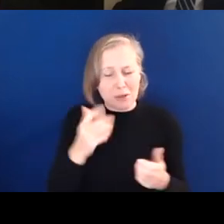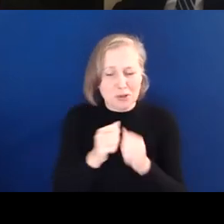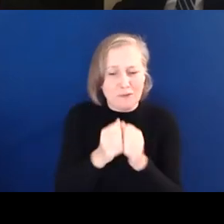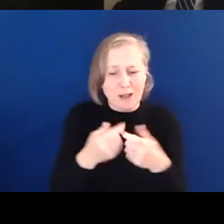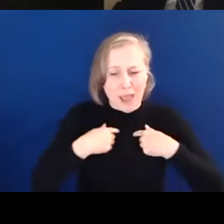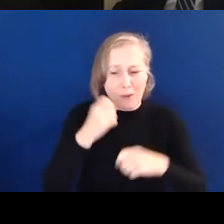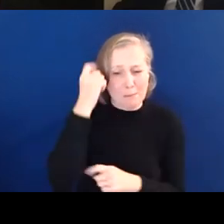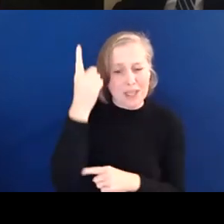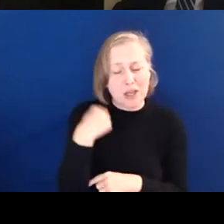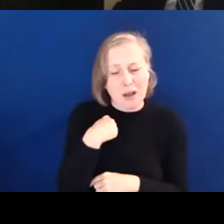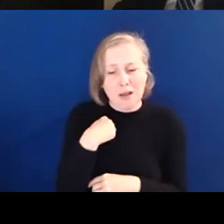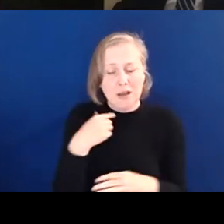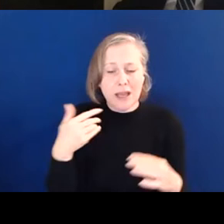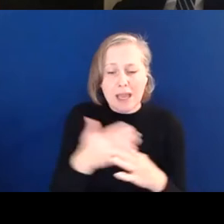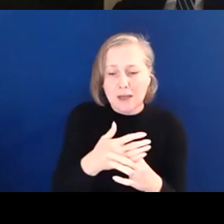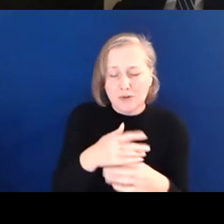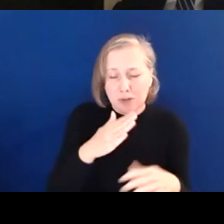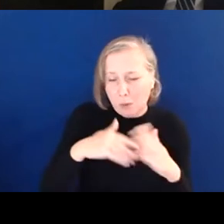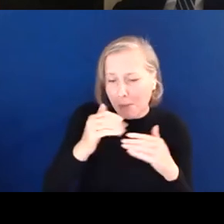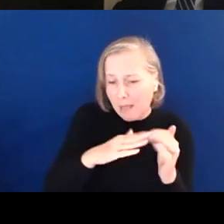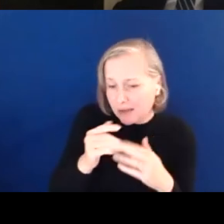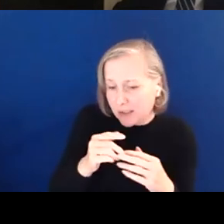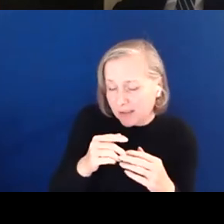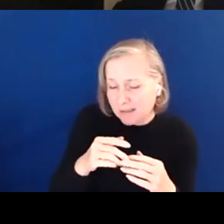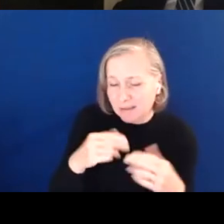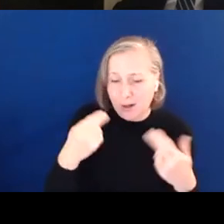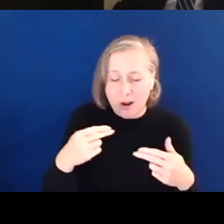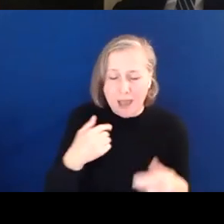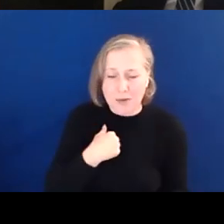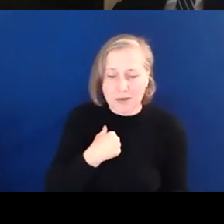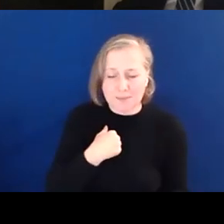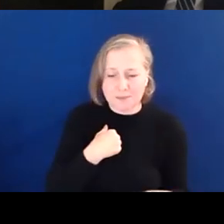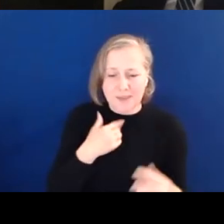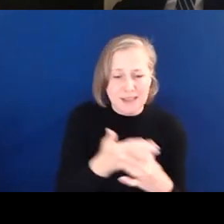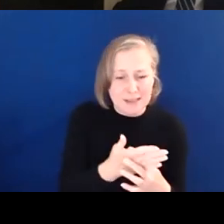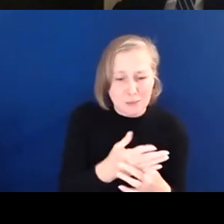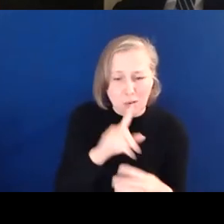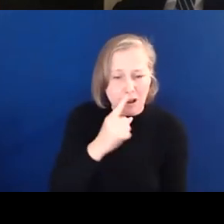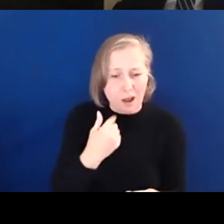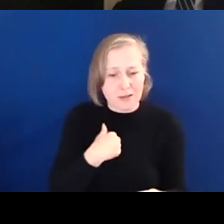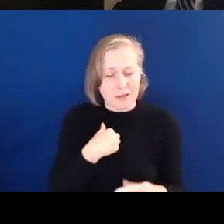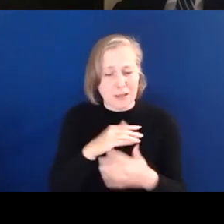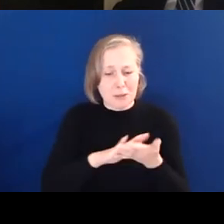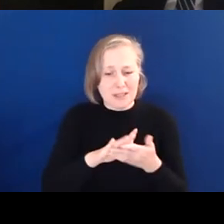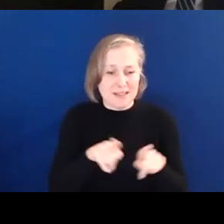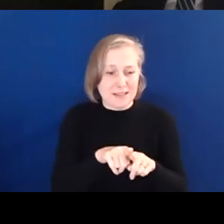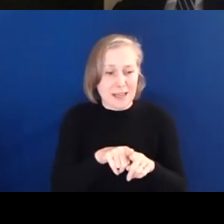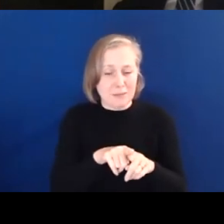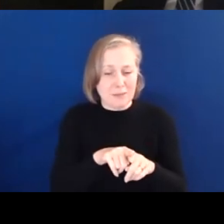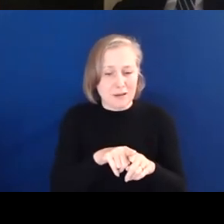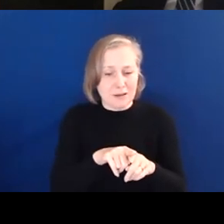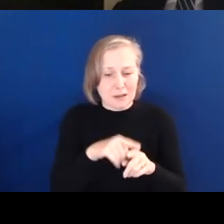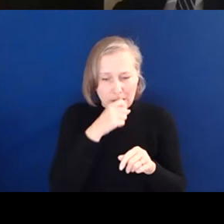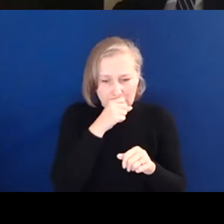entry to a building is not access that entry to a building is not accessible. The result is the same disability